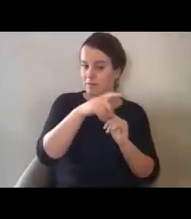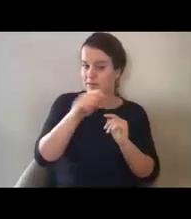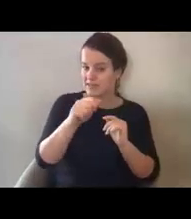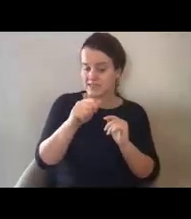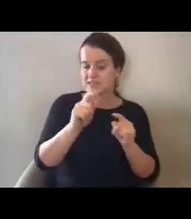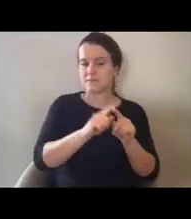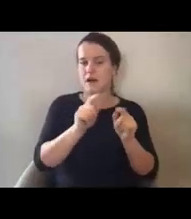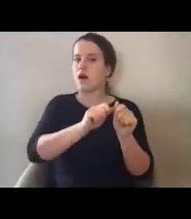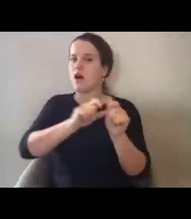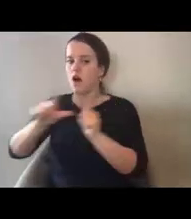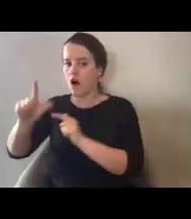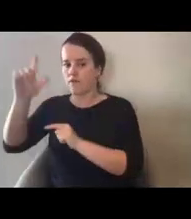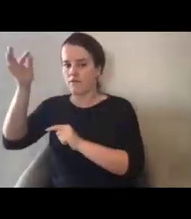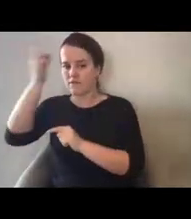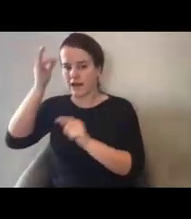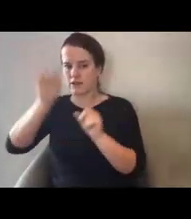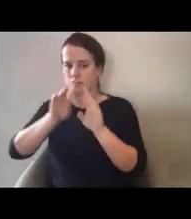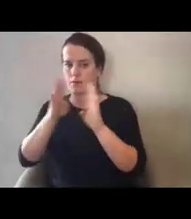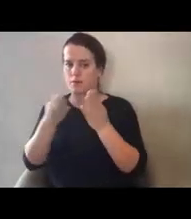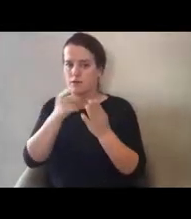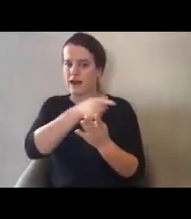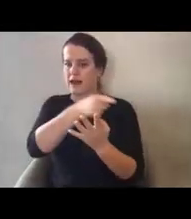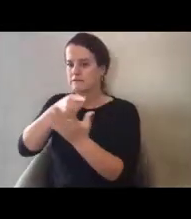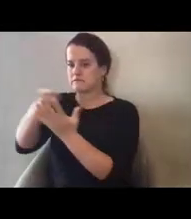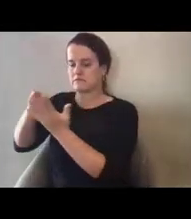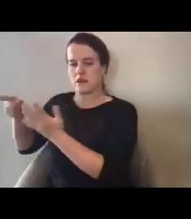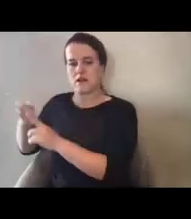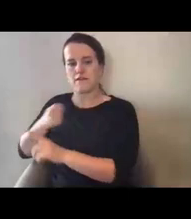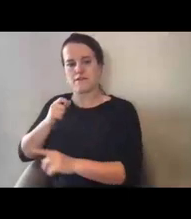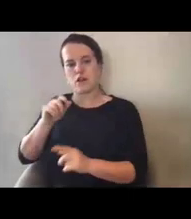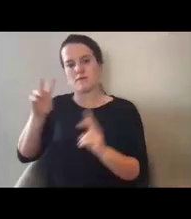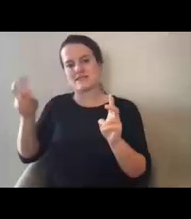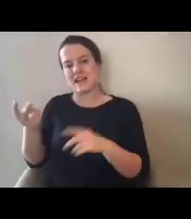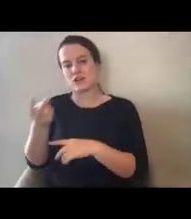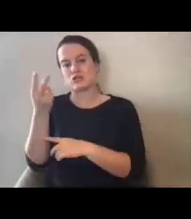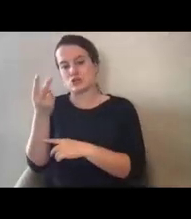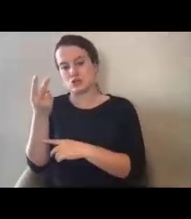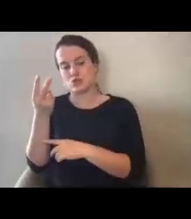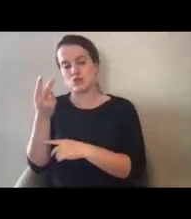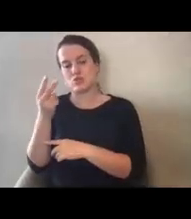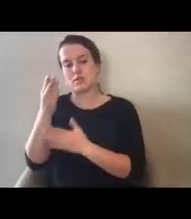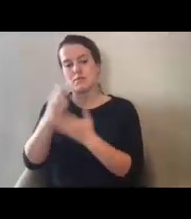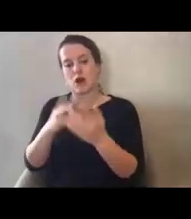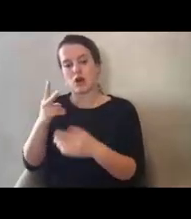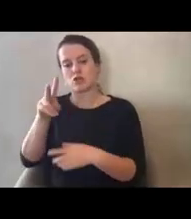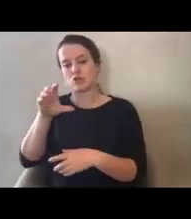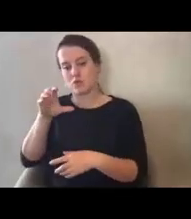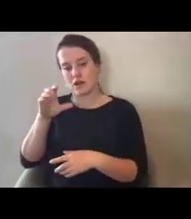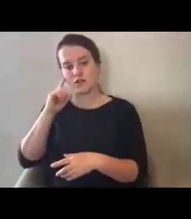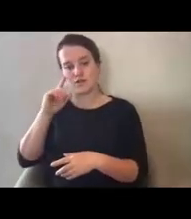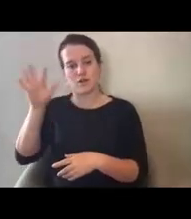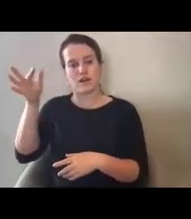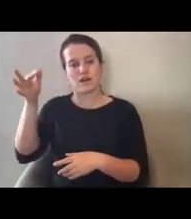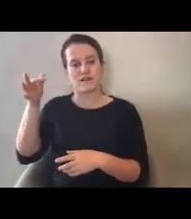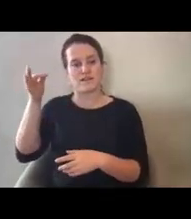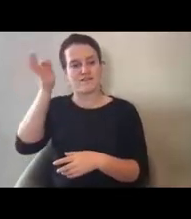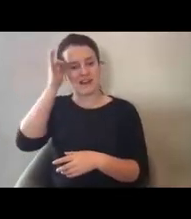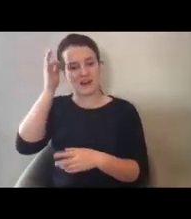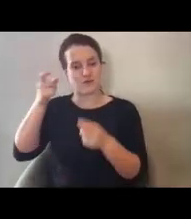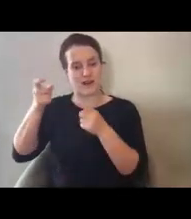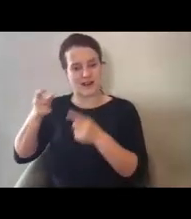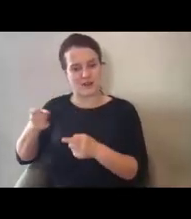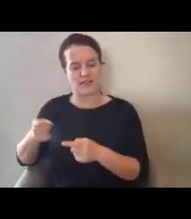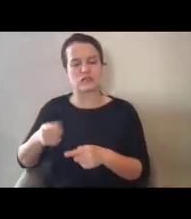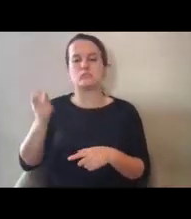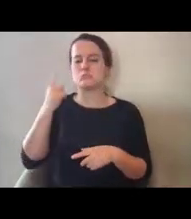grants. And they come from Title 2, Part 200 of the Code of Federal Regulations. And really what we're talking about